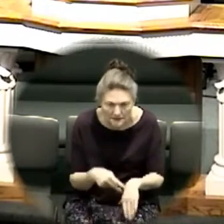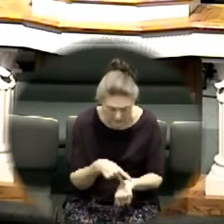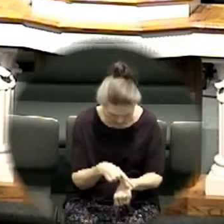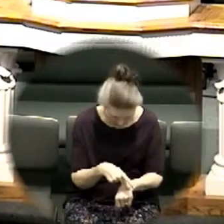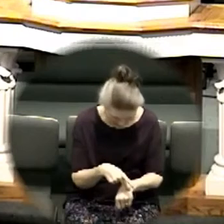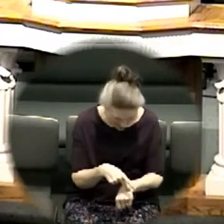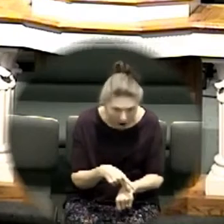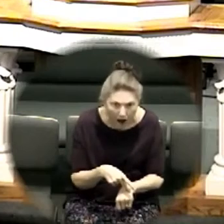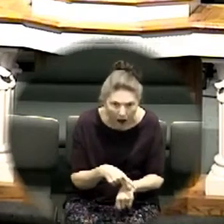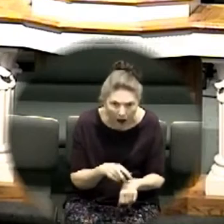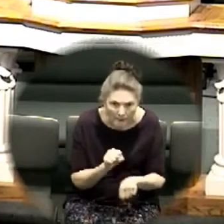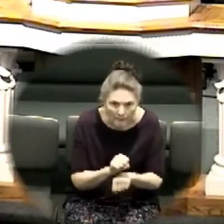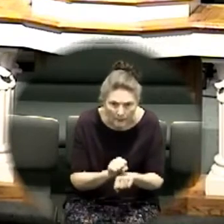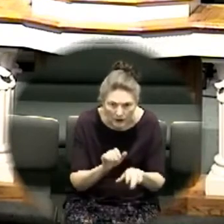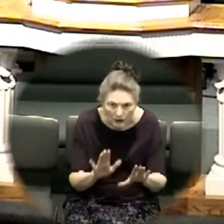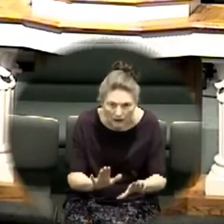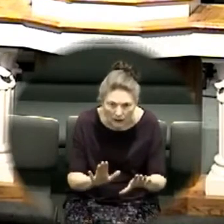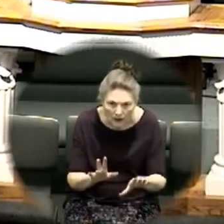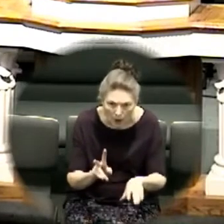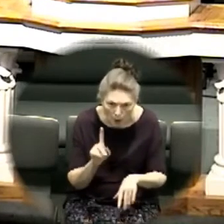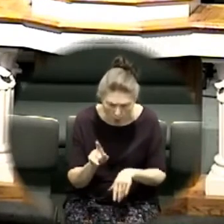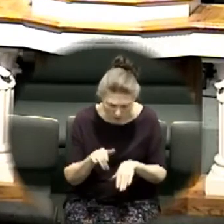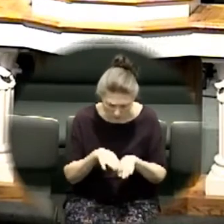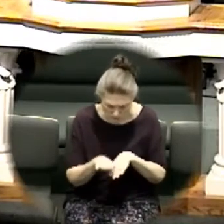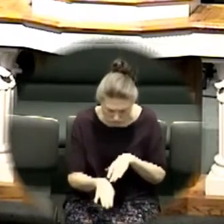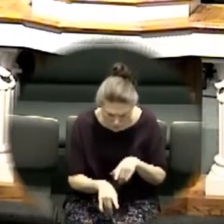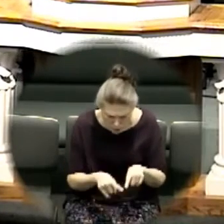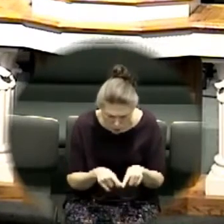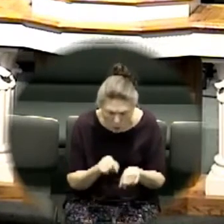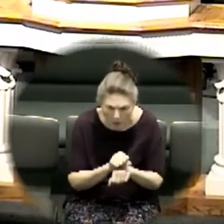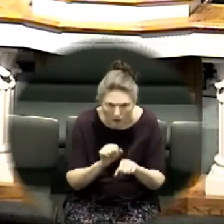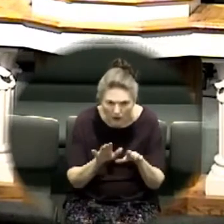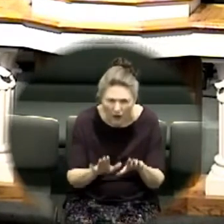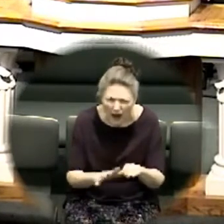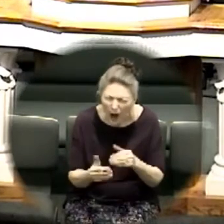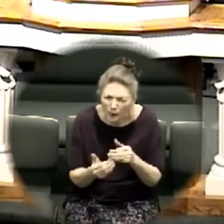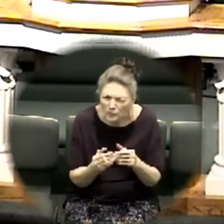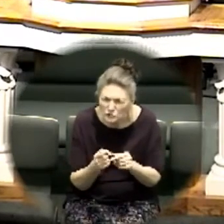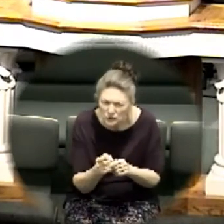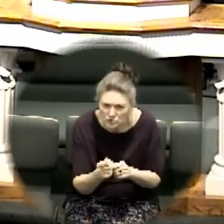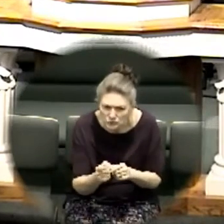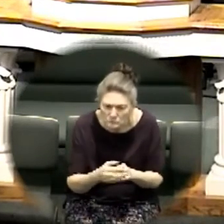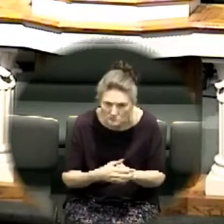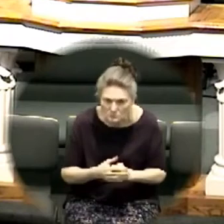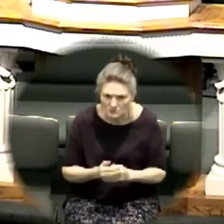step to a miracle how close are you